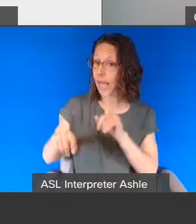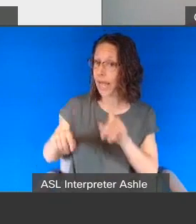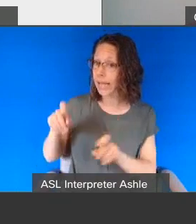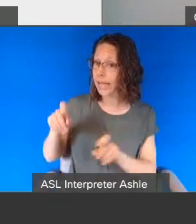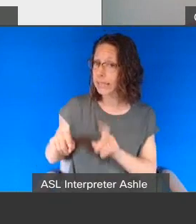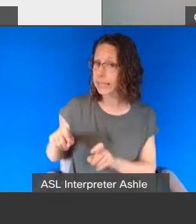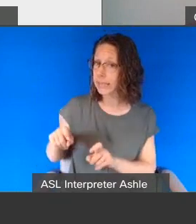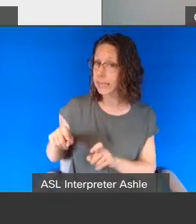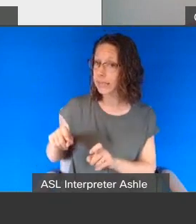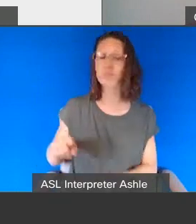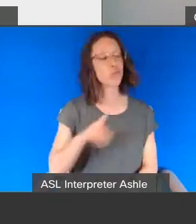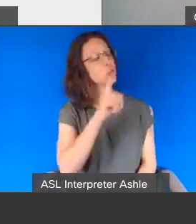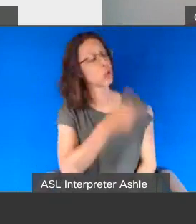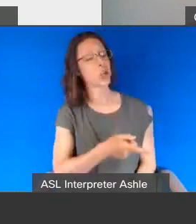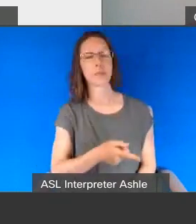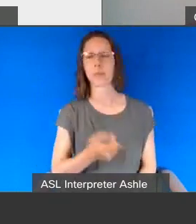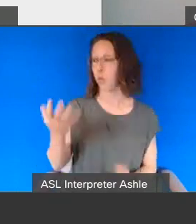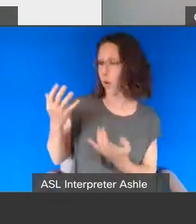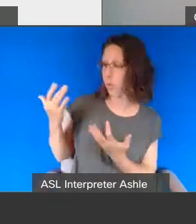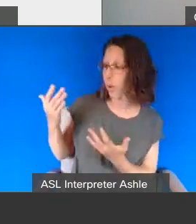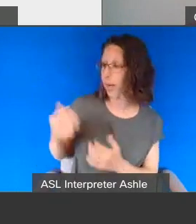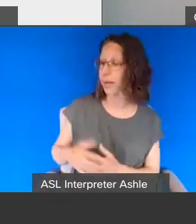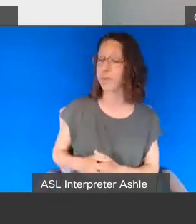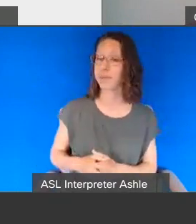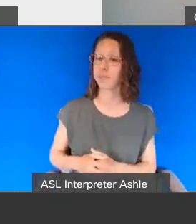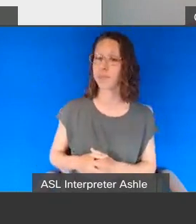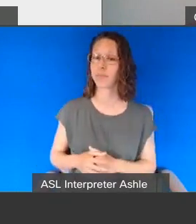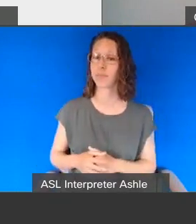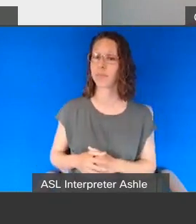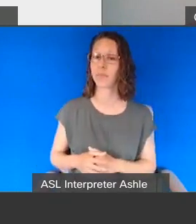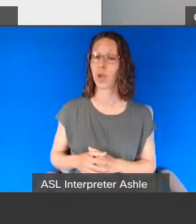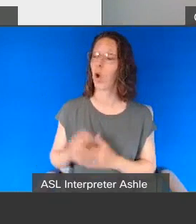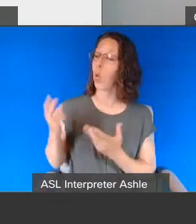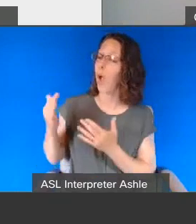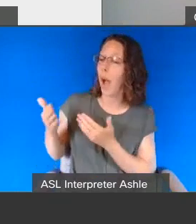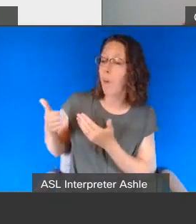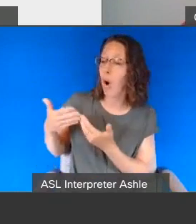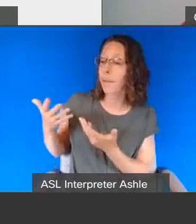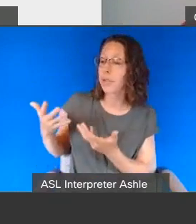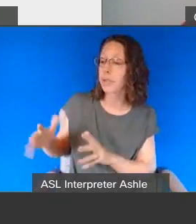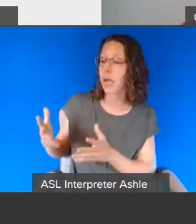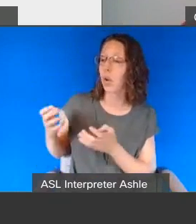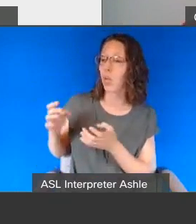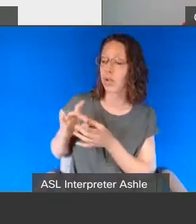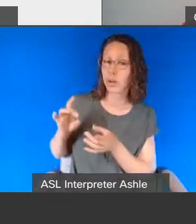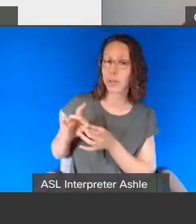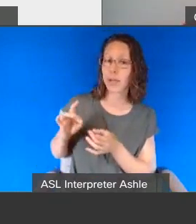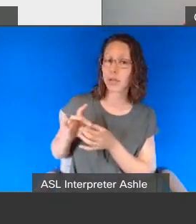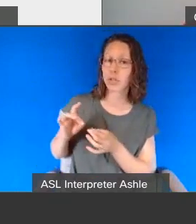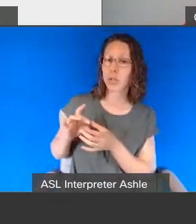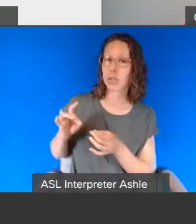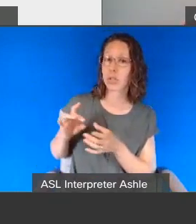sure or do you want me to wait uh if you could wait i'm almost done i just wanted to mention okay that we are